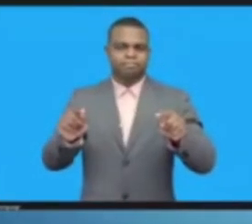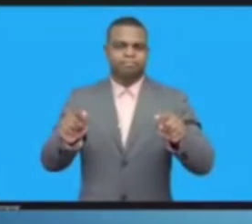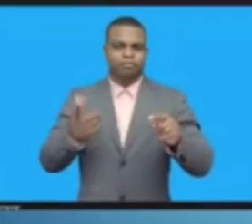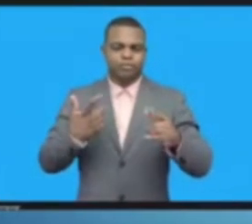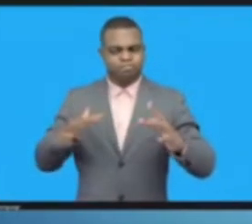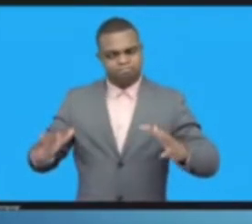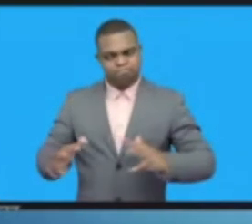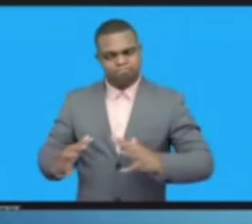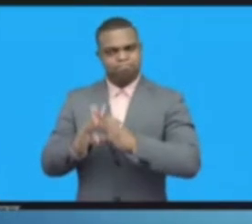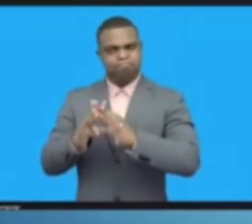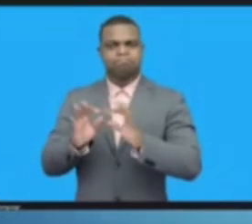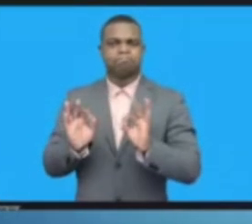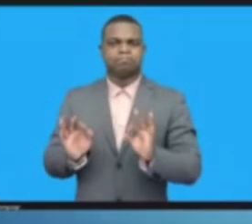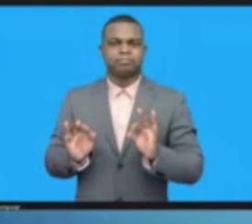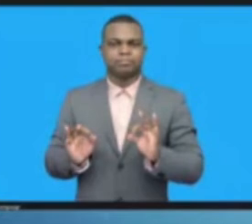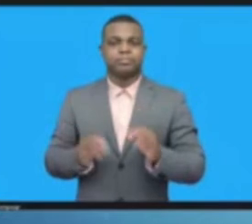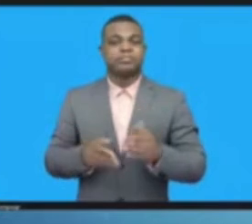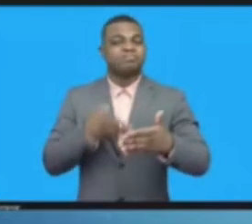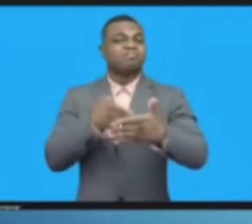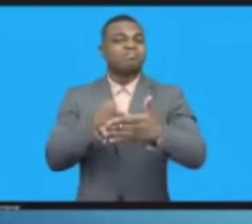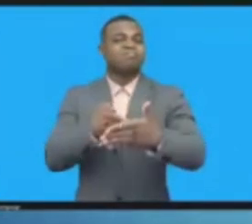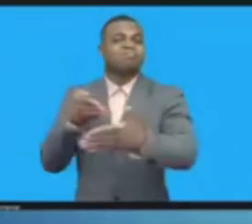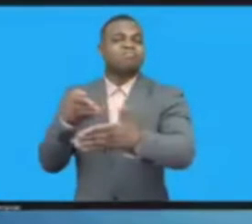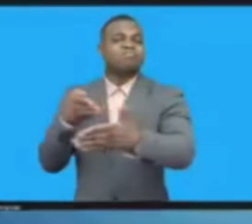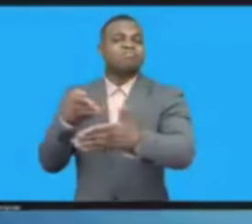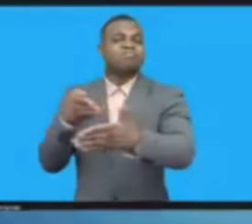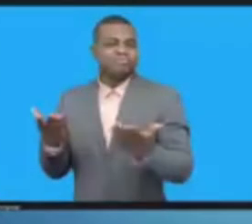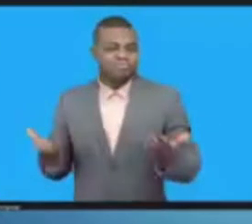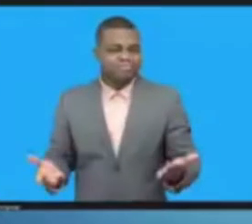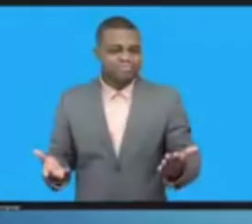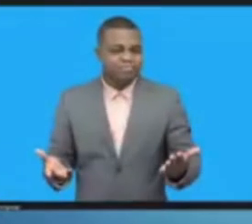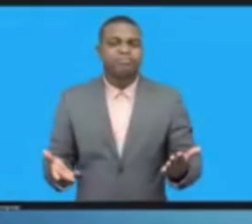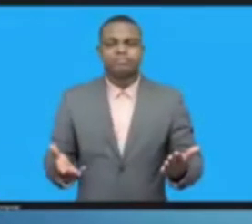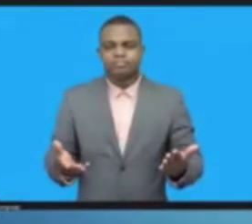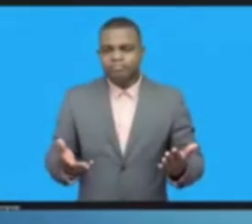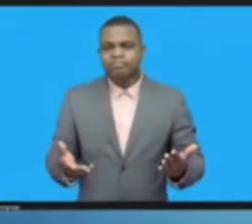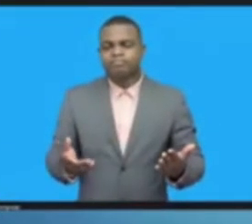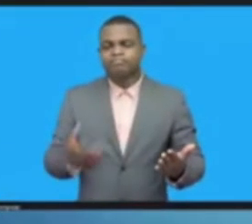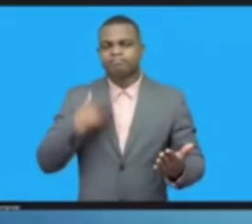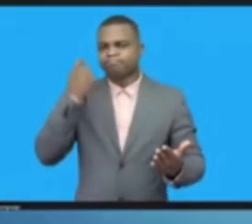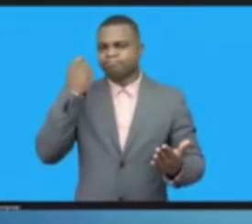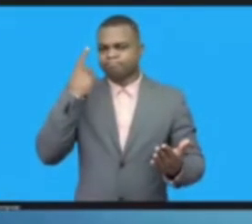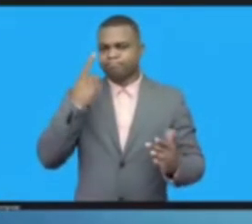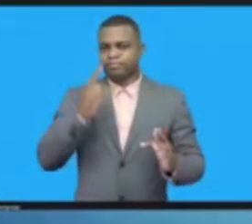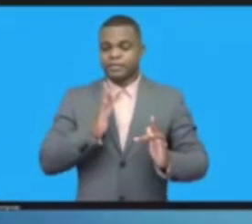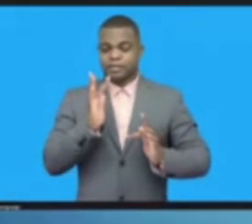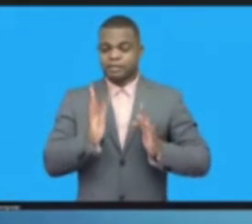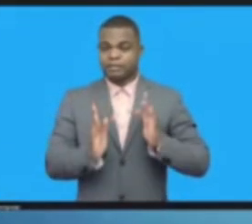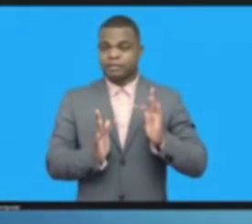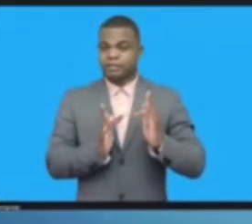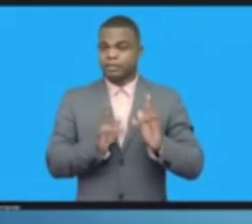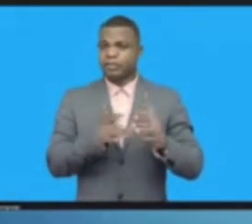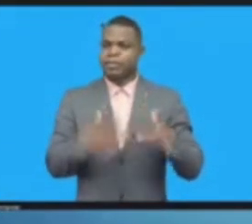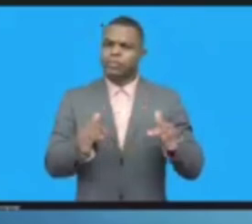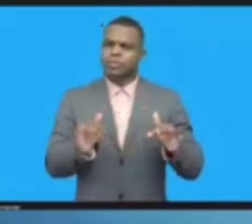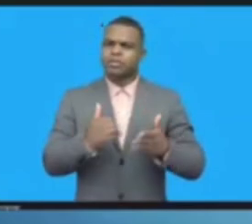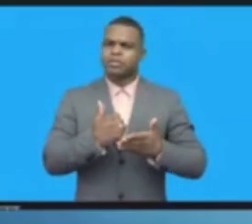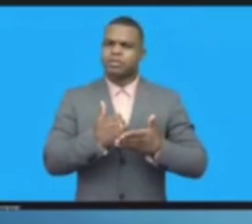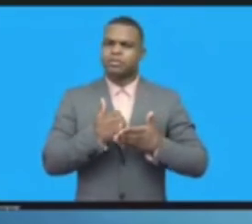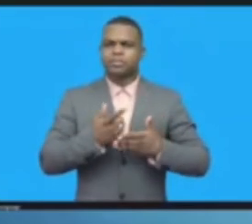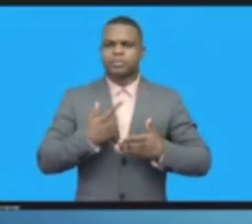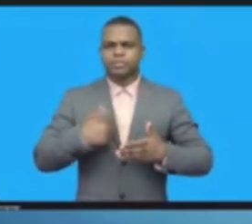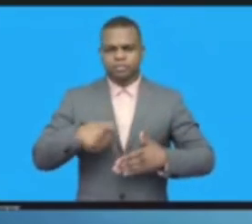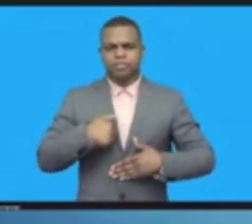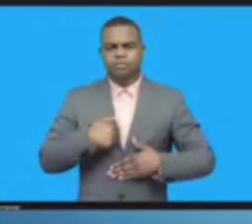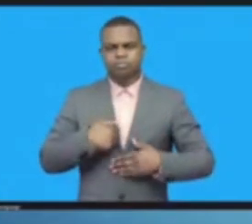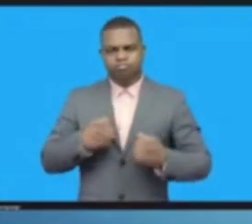a productive environment and one in which material harms can be perpetrated. The world